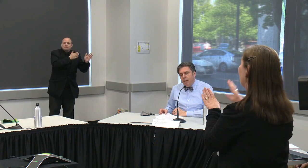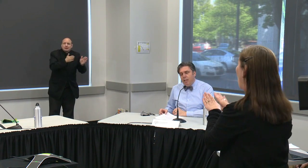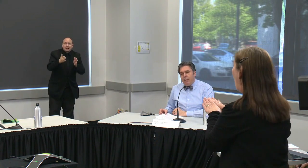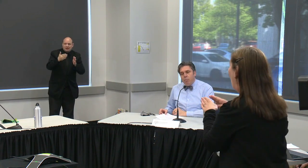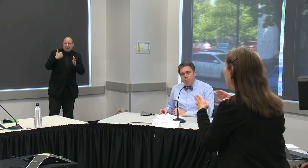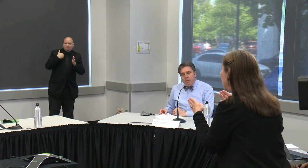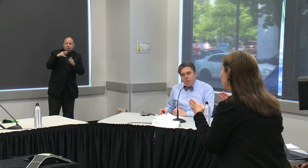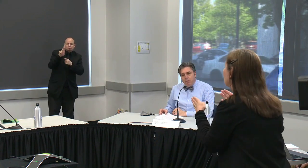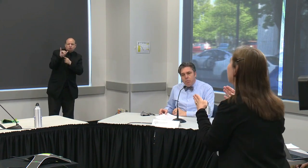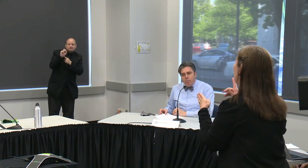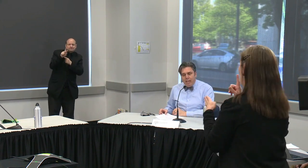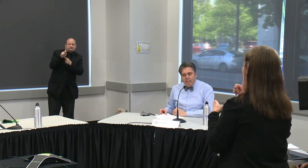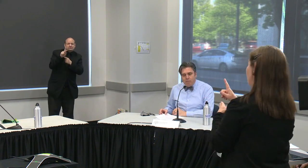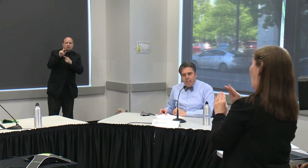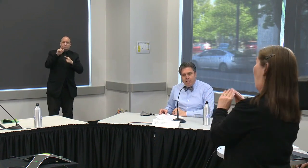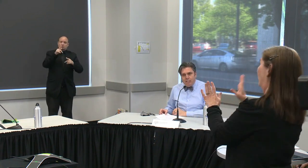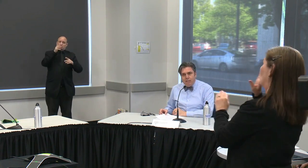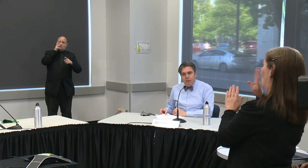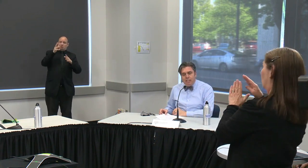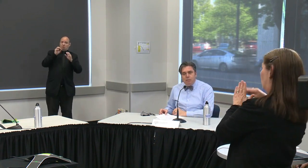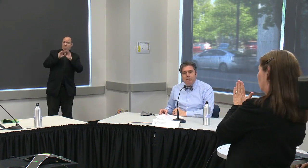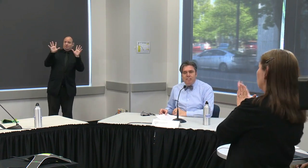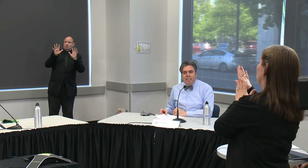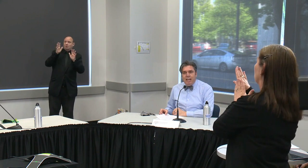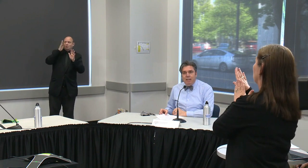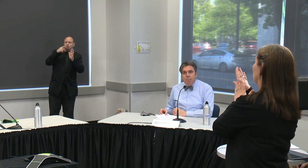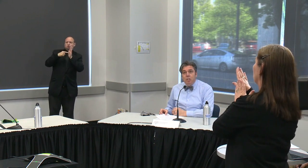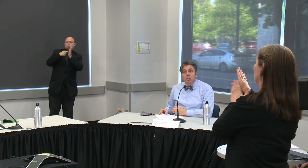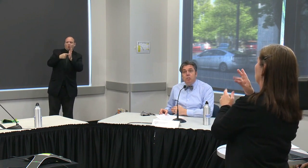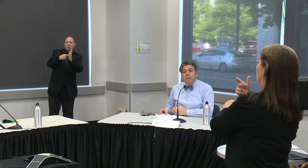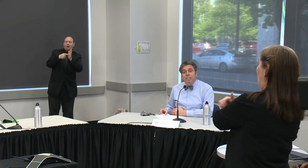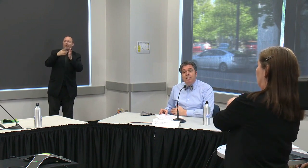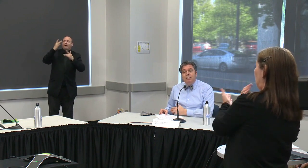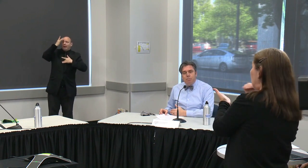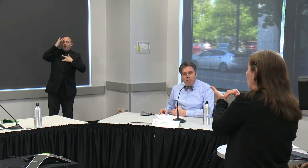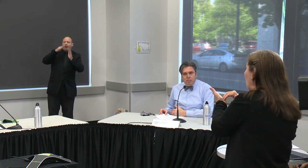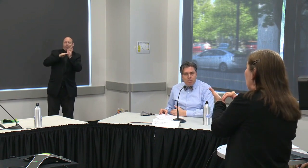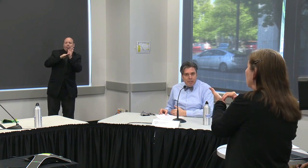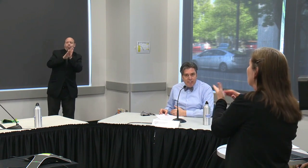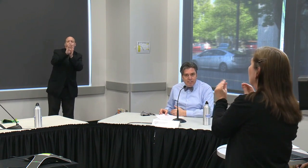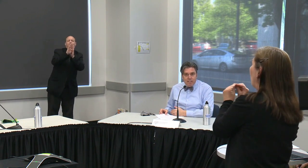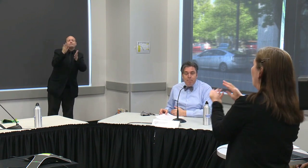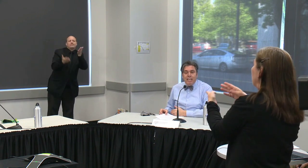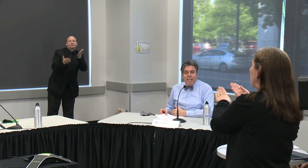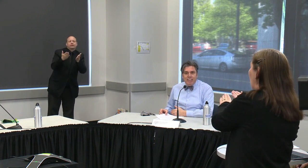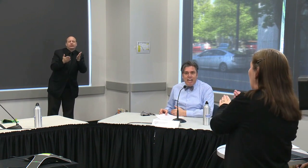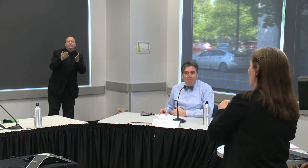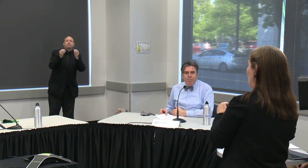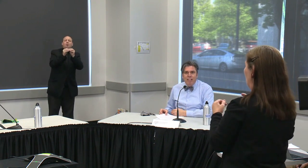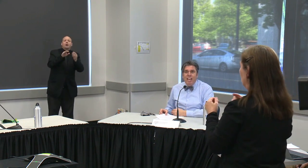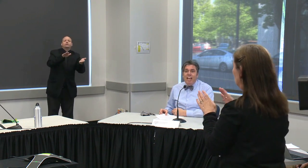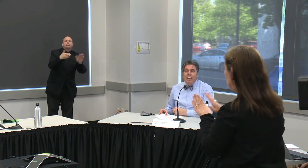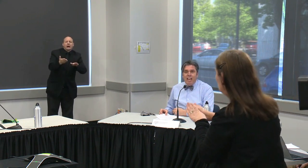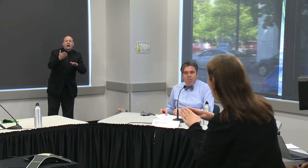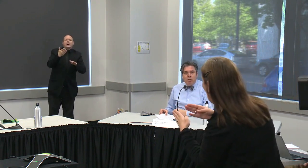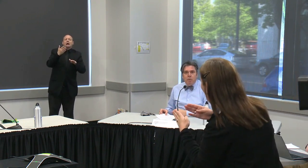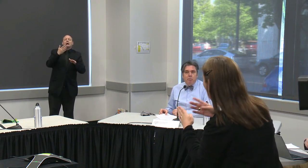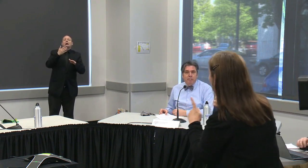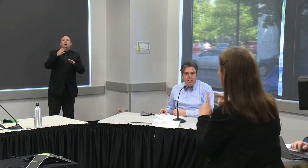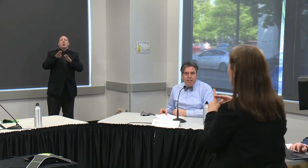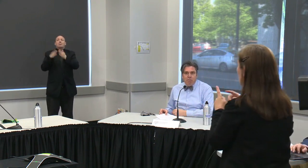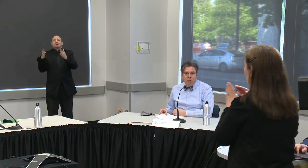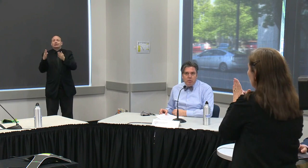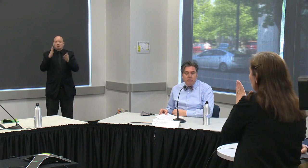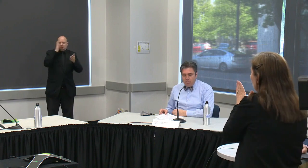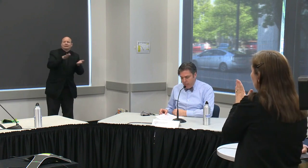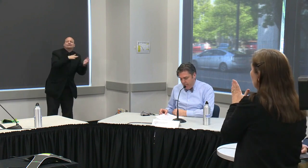up that more people will be hospitalized and possibly even die so we need these measures in place to mitigate that and everyone